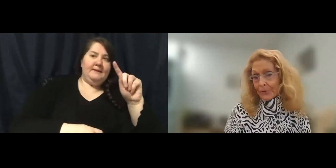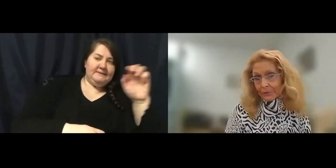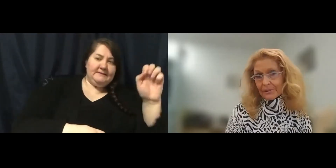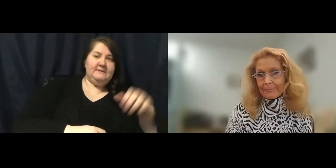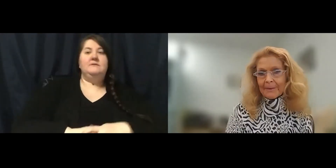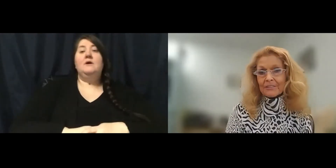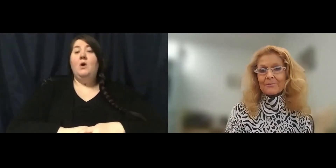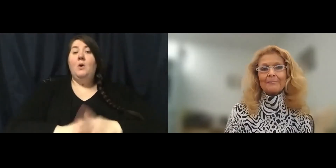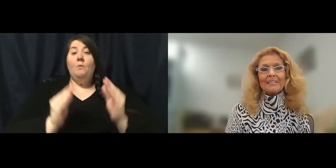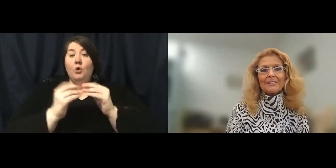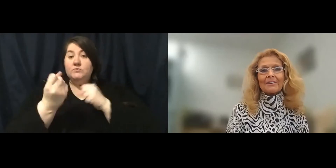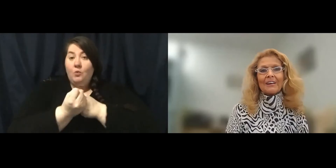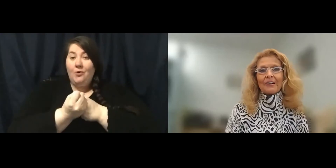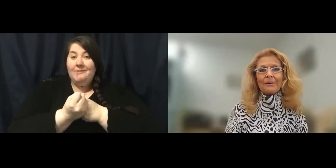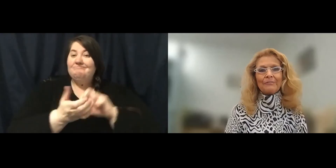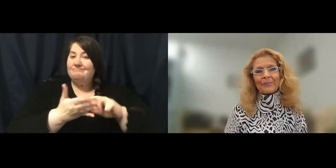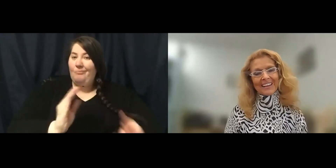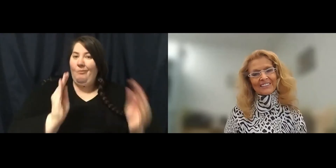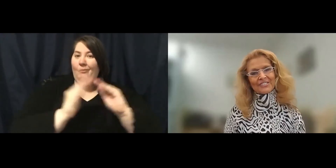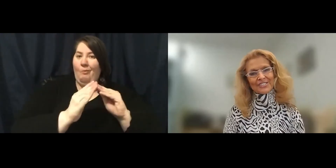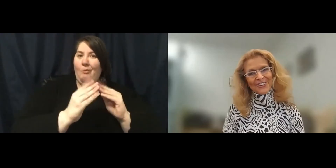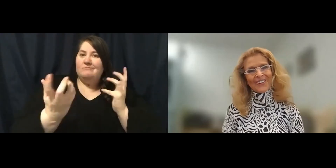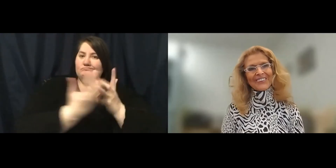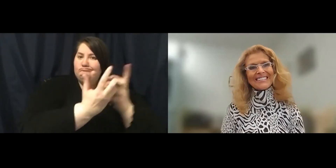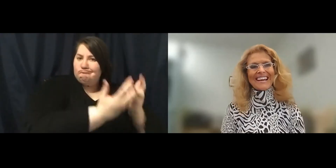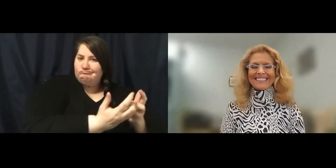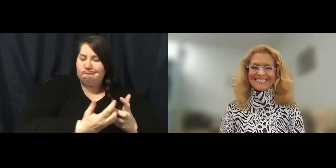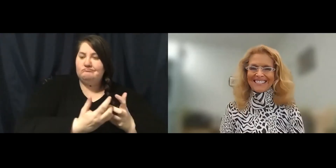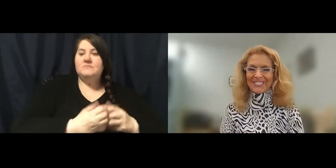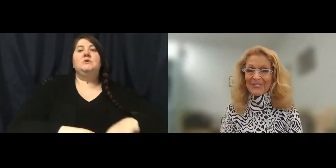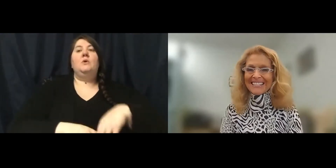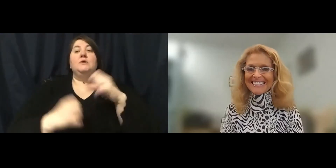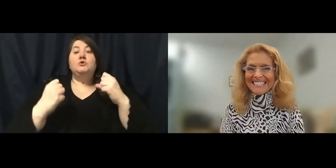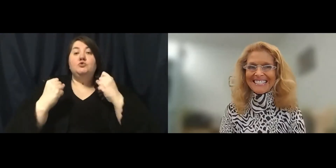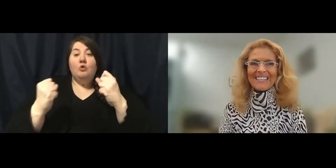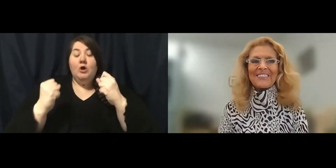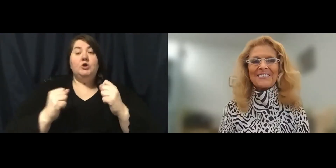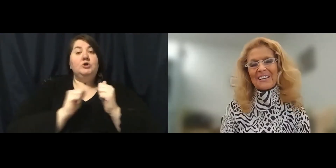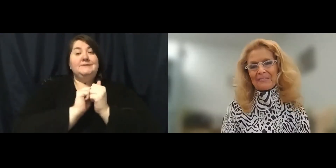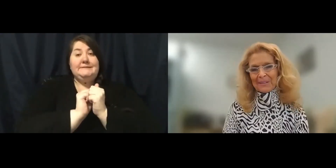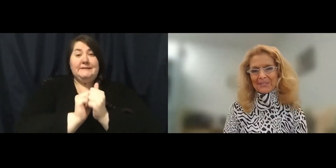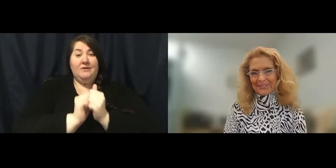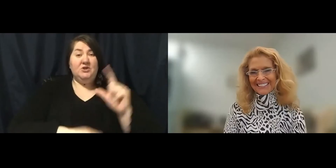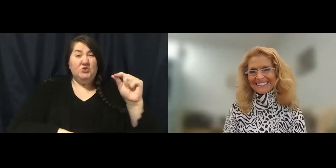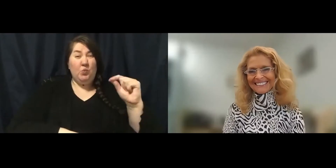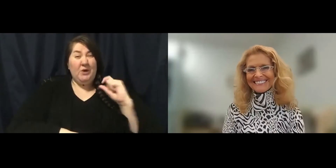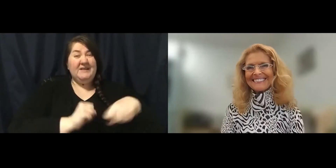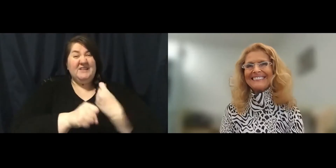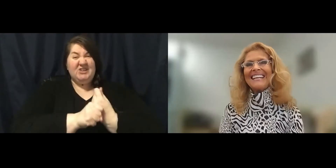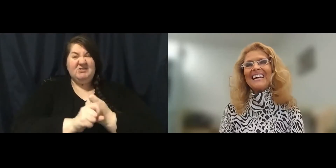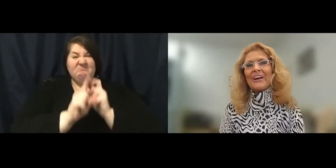more youth can be matched with a mentor. However, we've created Stronger Together, 20 years of mentoring.